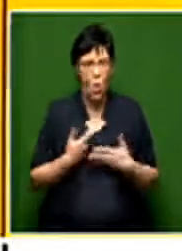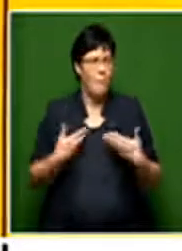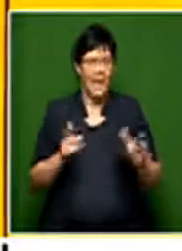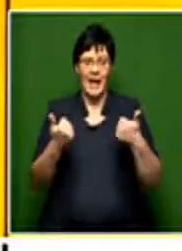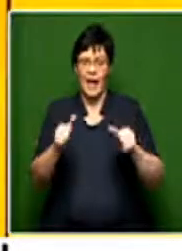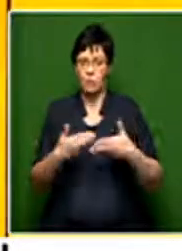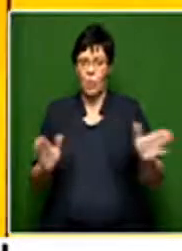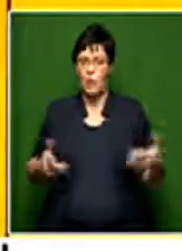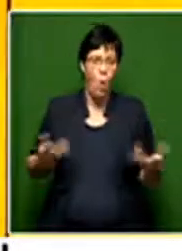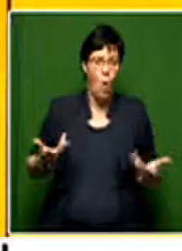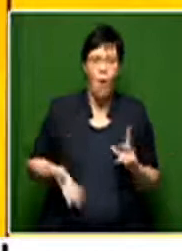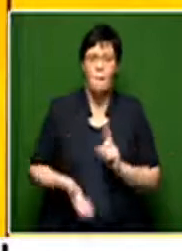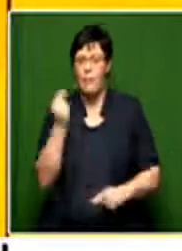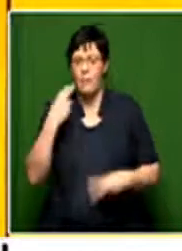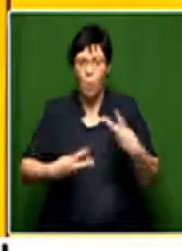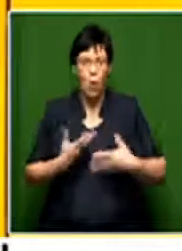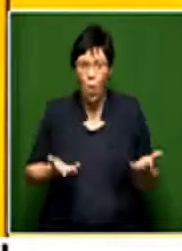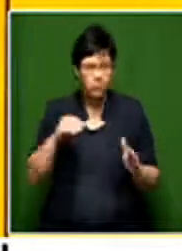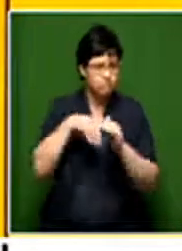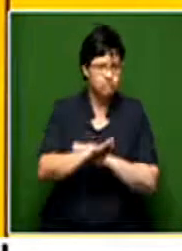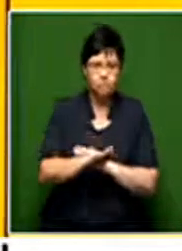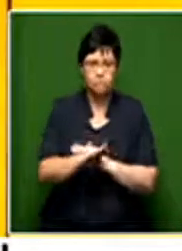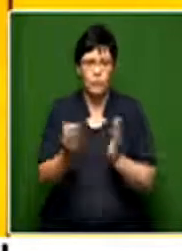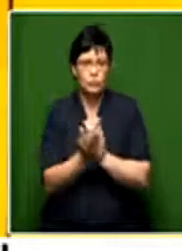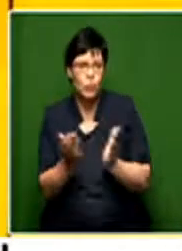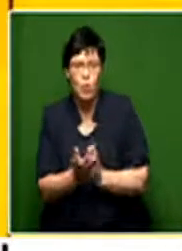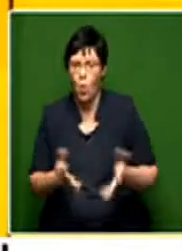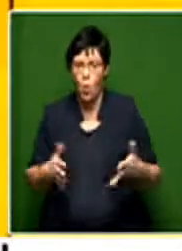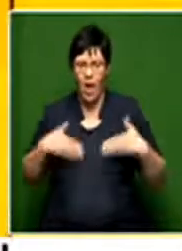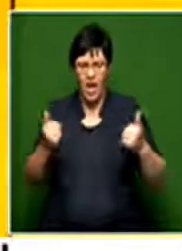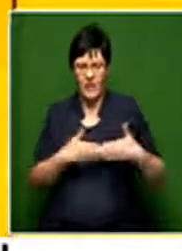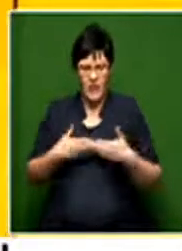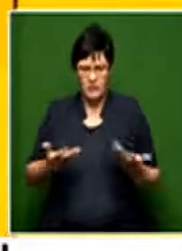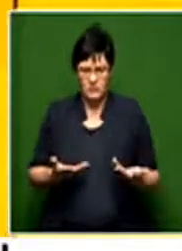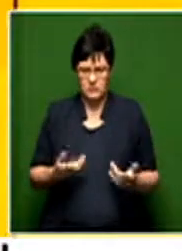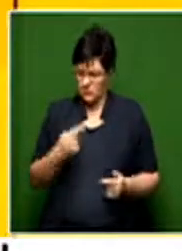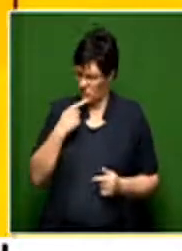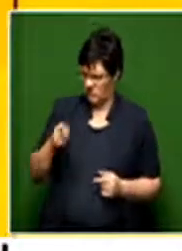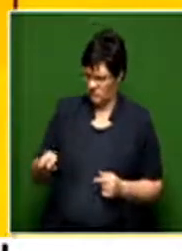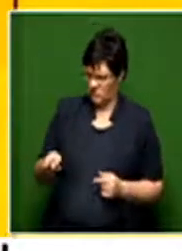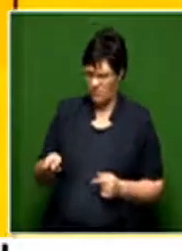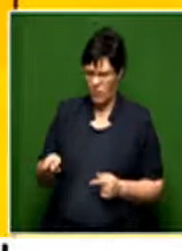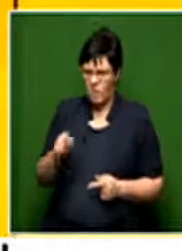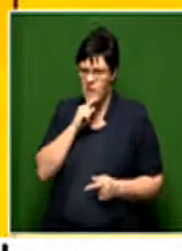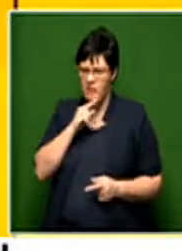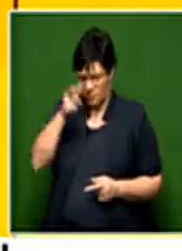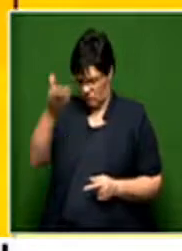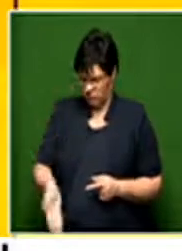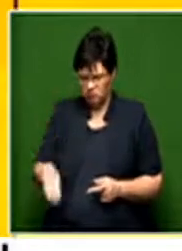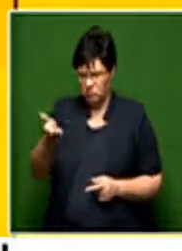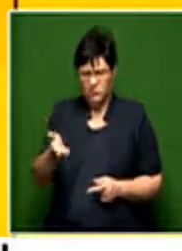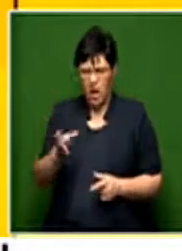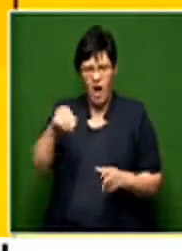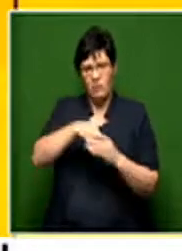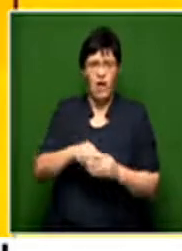account or work or go to school or get health care. Now suppose you were considered not to actually exist in your